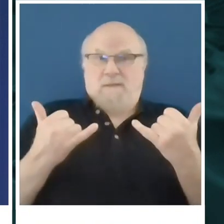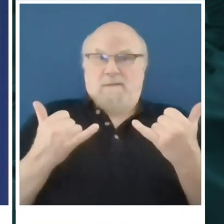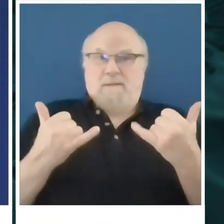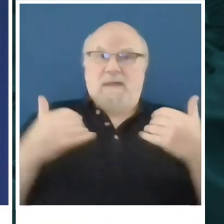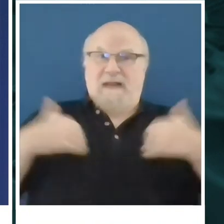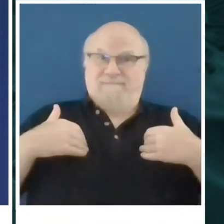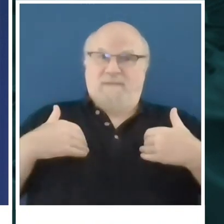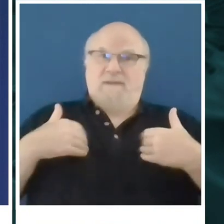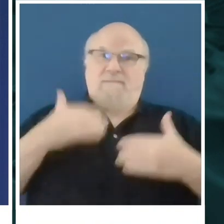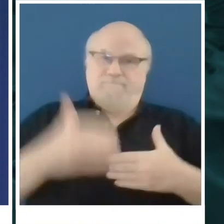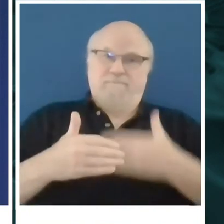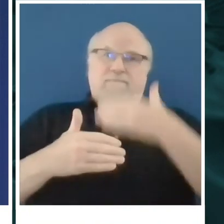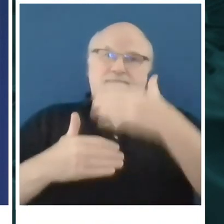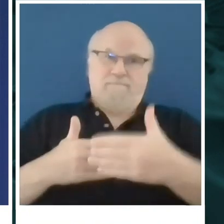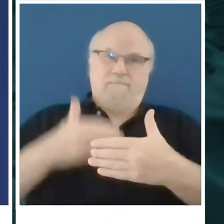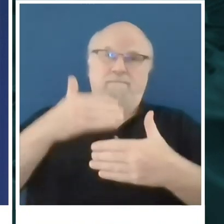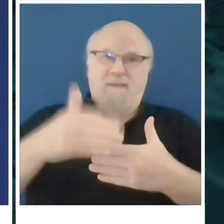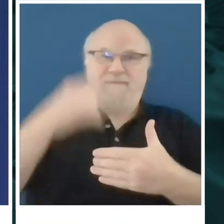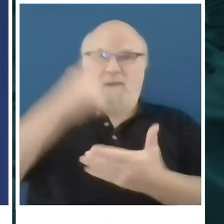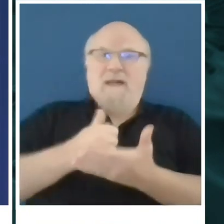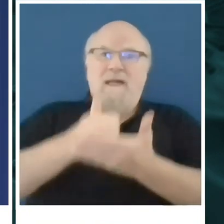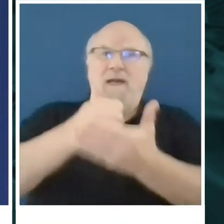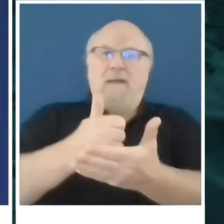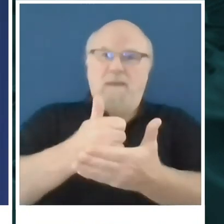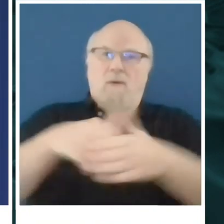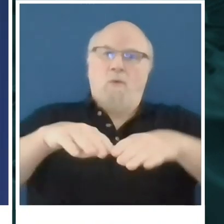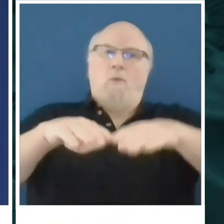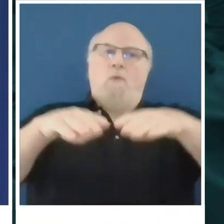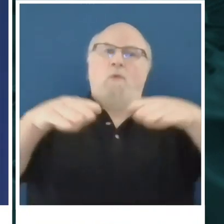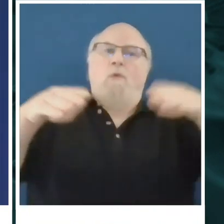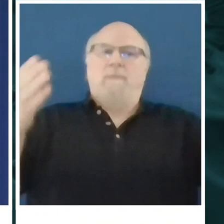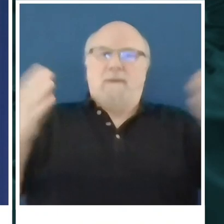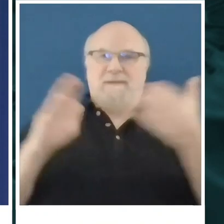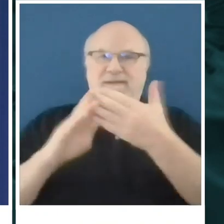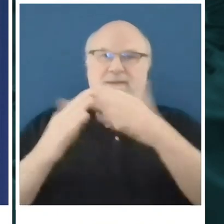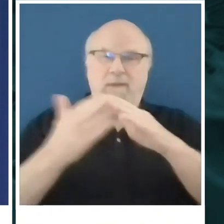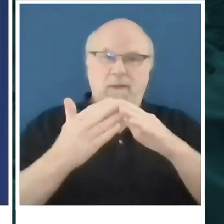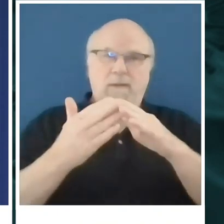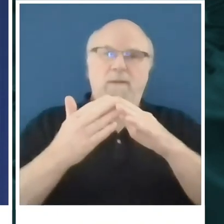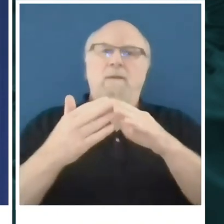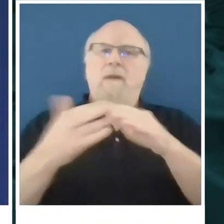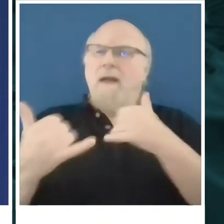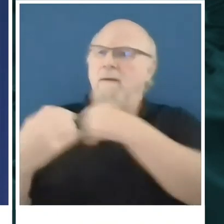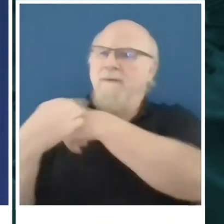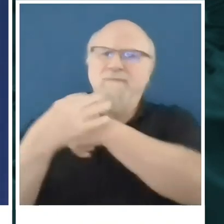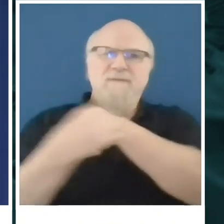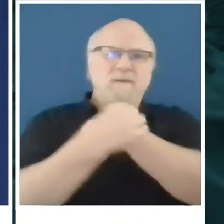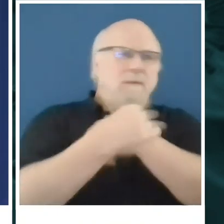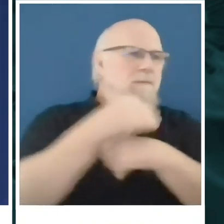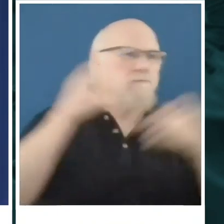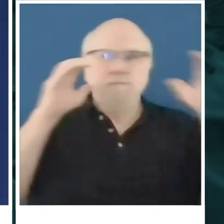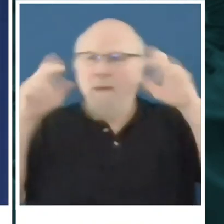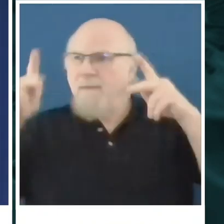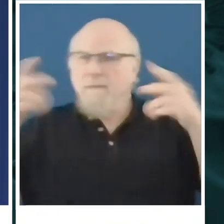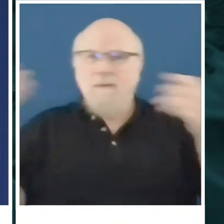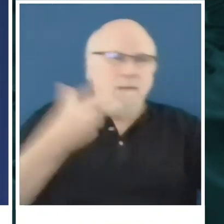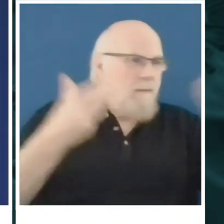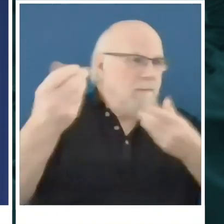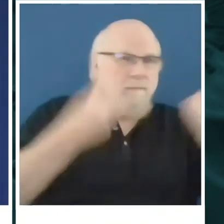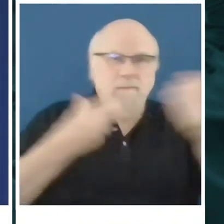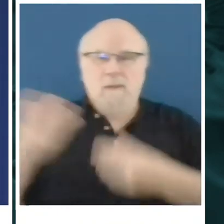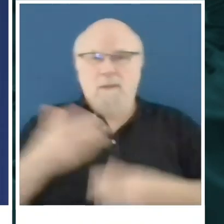informal group of business and health leaders who will collaborate with me on safely returning to some sense of normalcy and work.